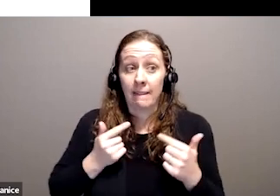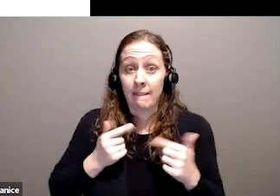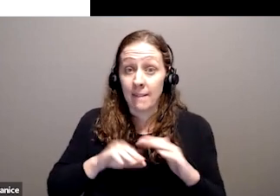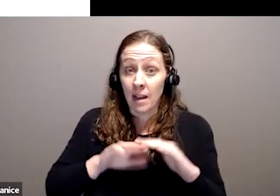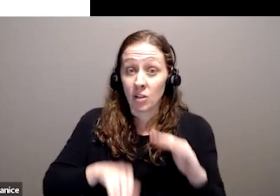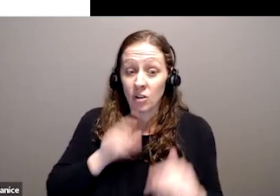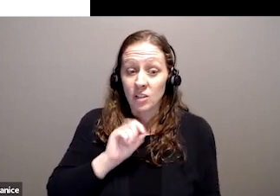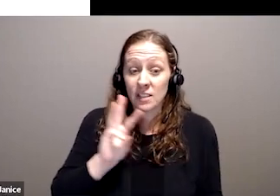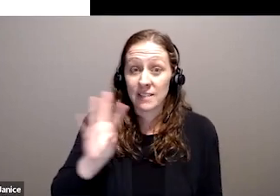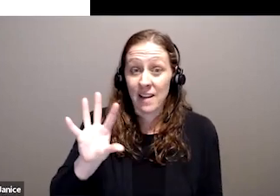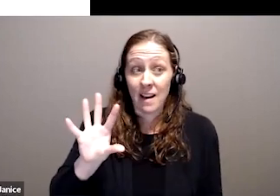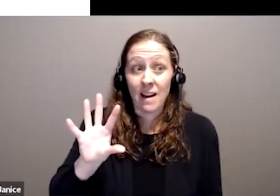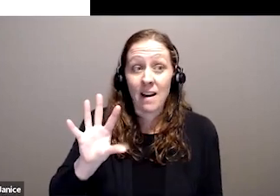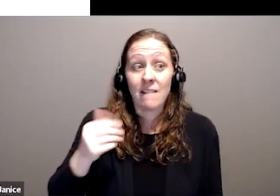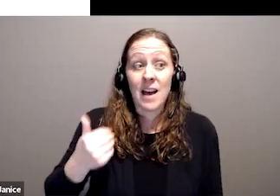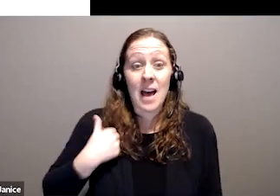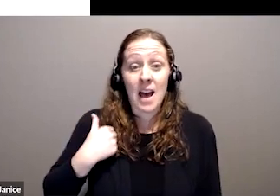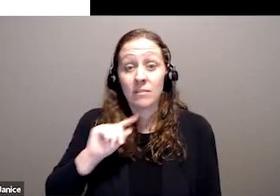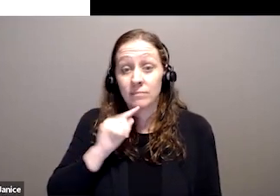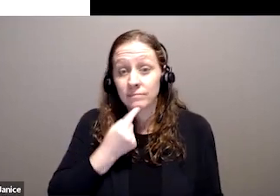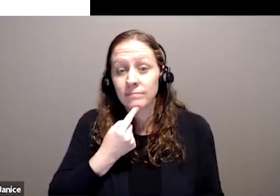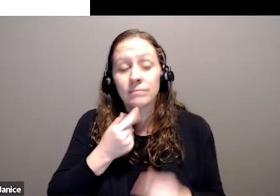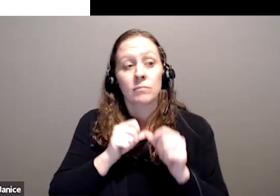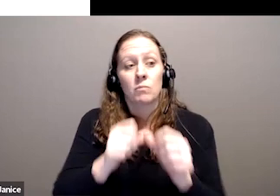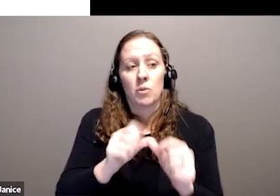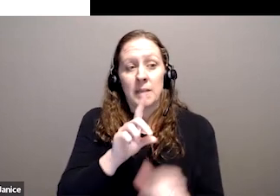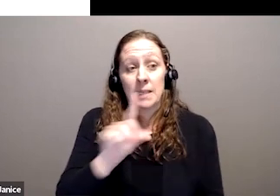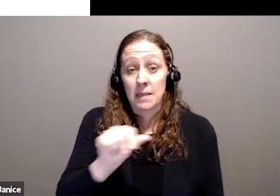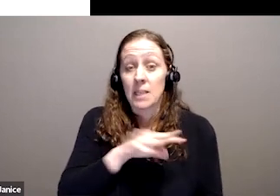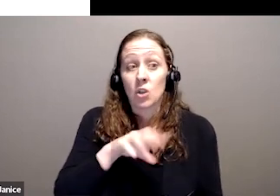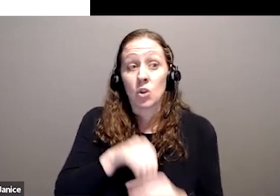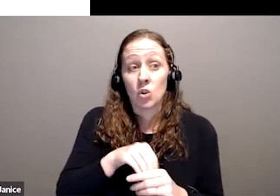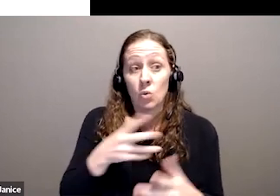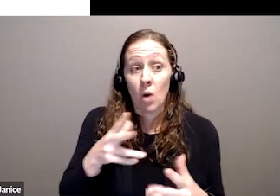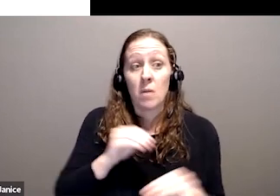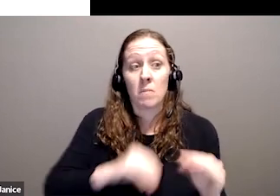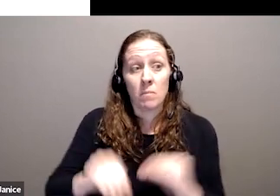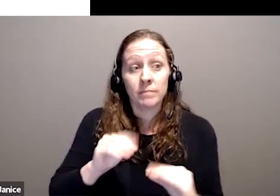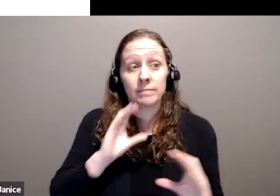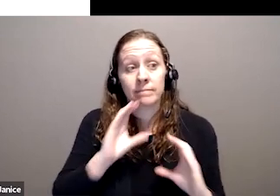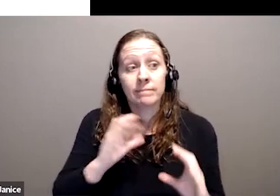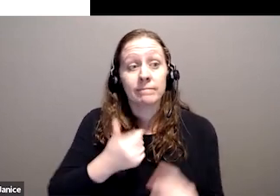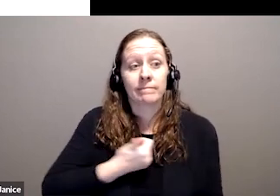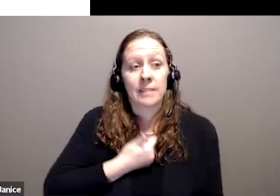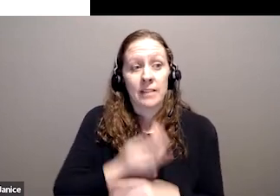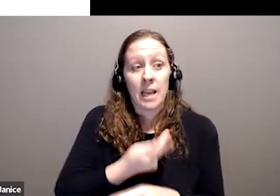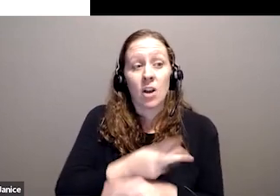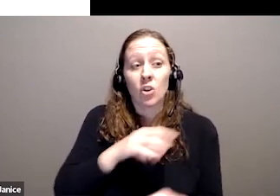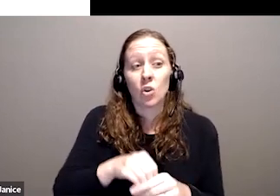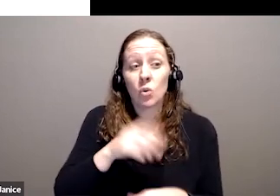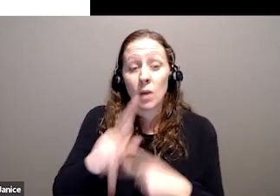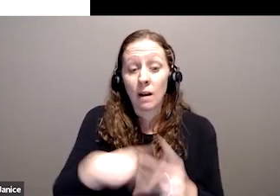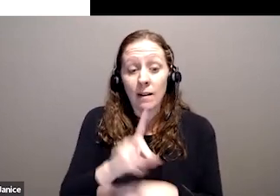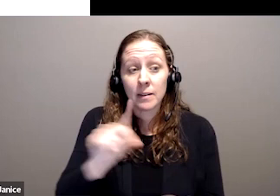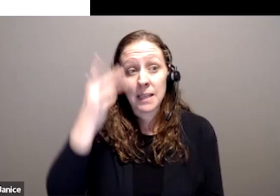disability. It includes people with intellectual, physical, sensory and psychosocial disabilities, and also